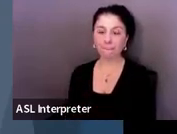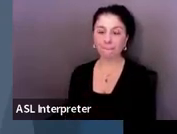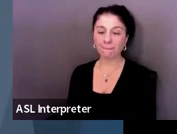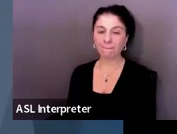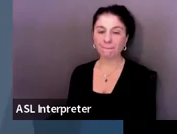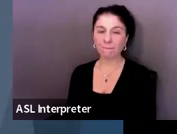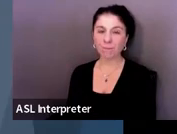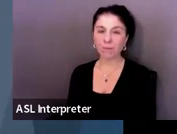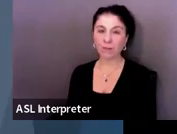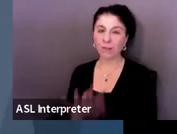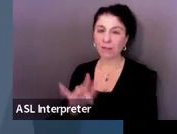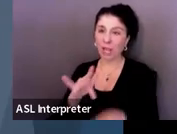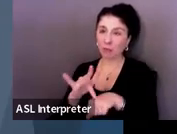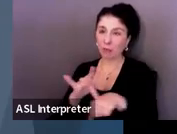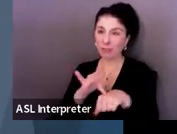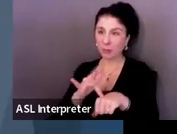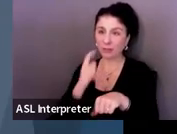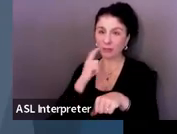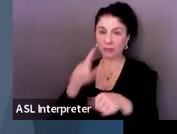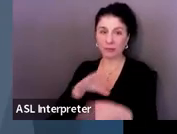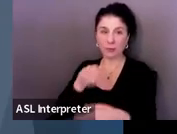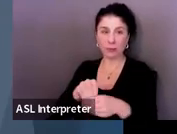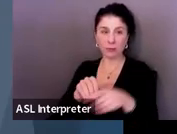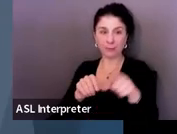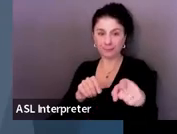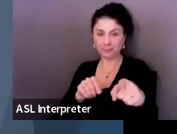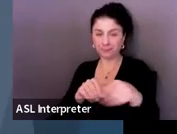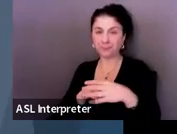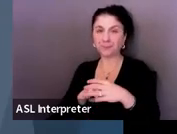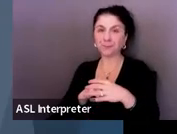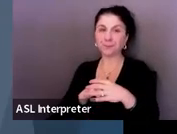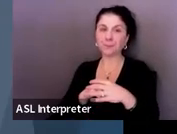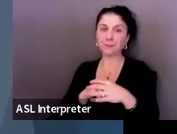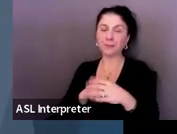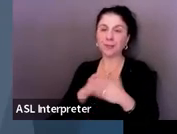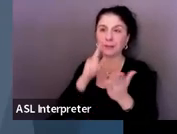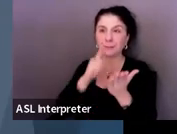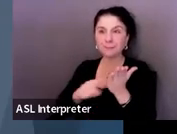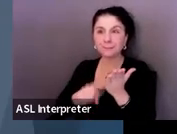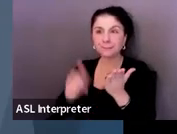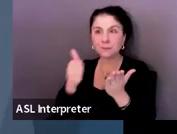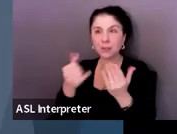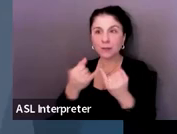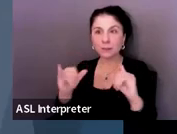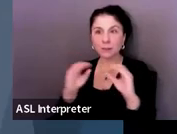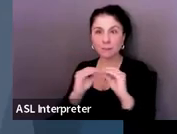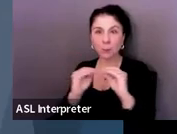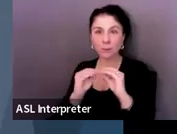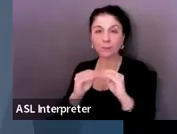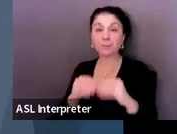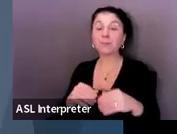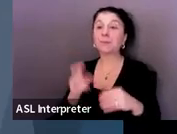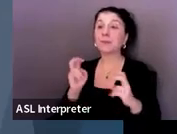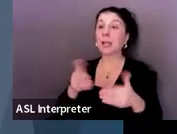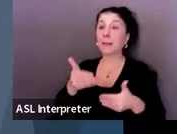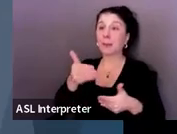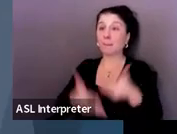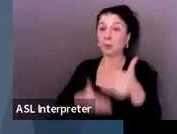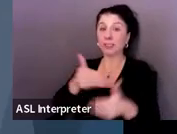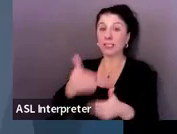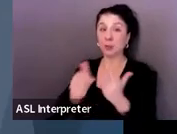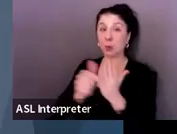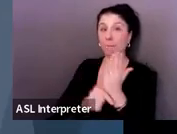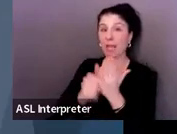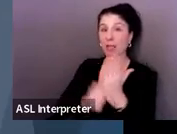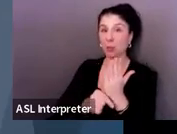the resources that we just included. If you want to explore these. The procedural manual. You could see on each or